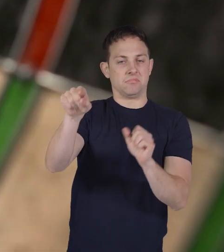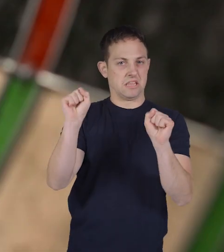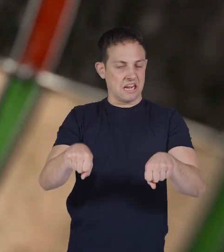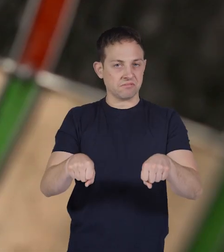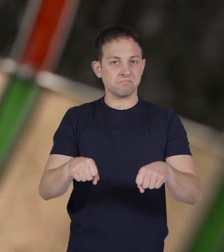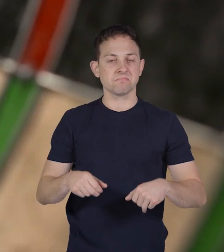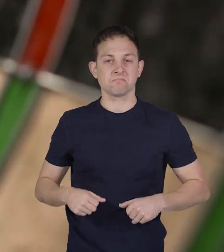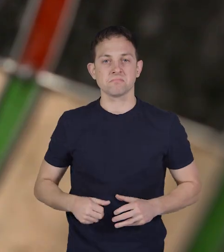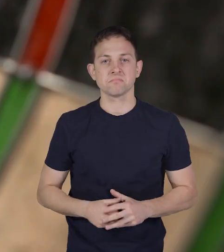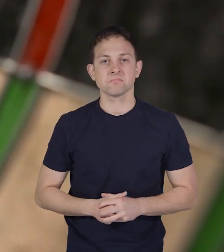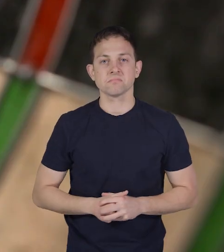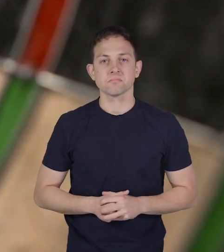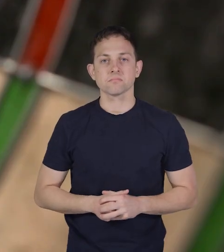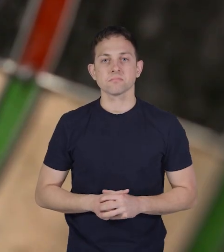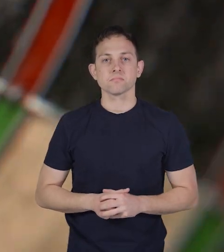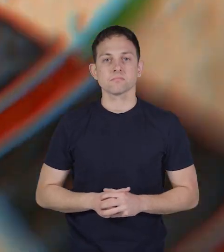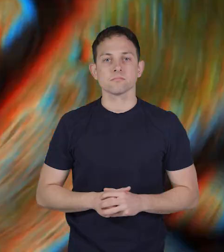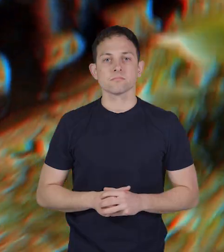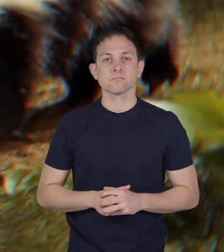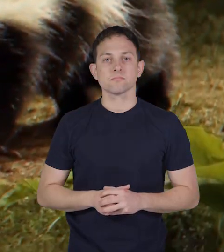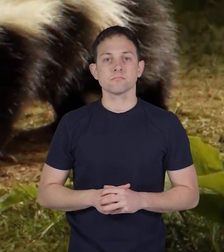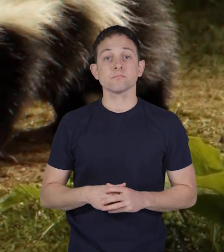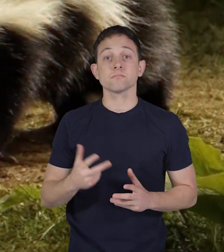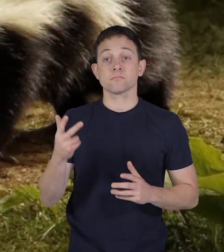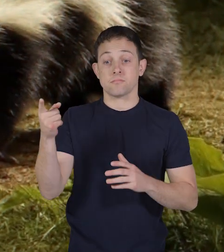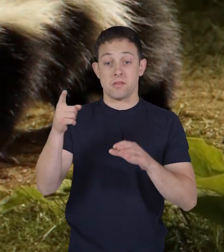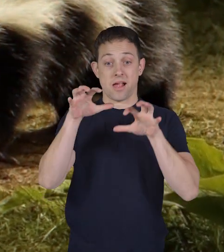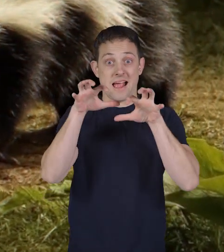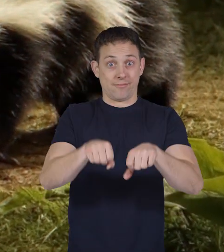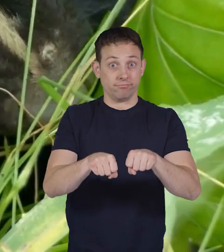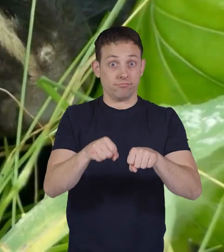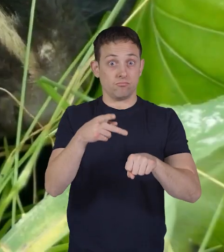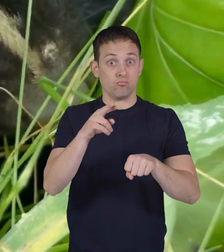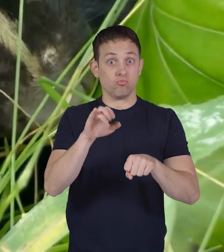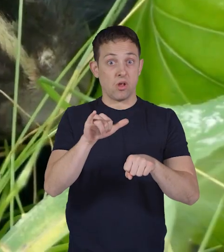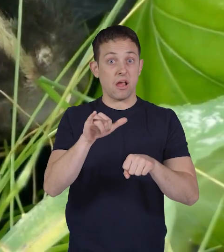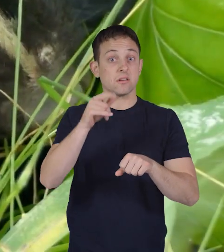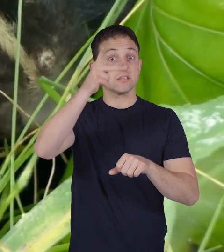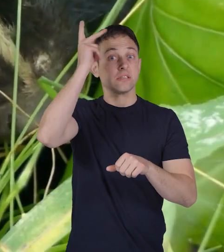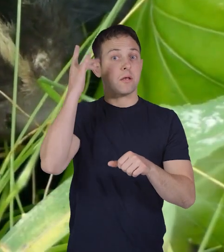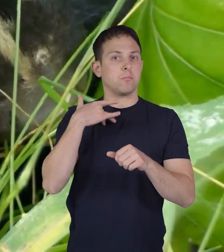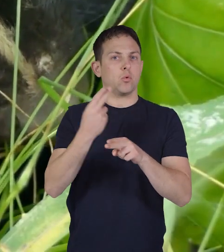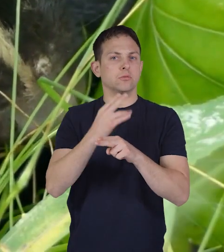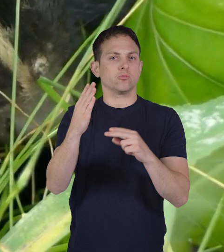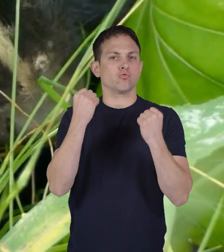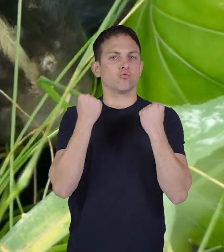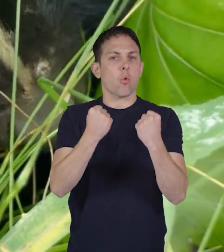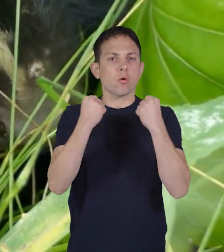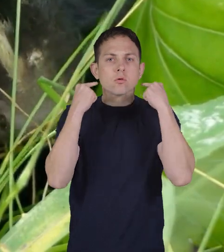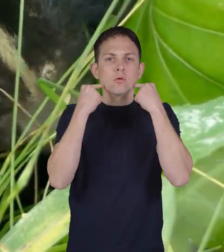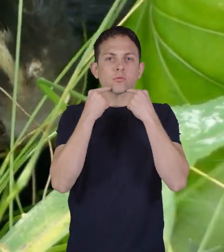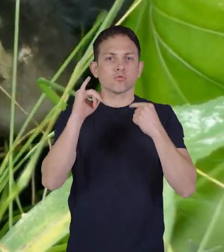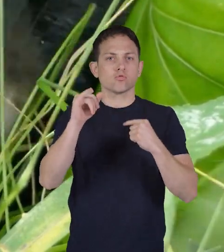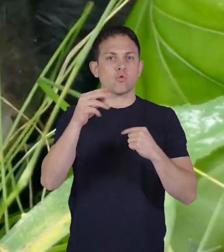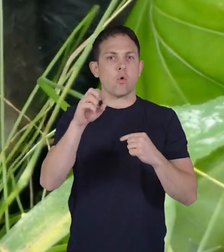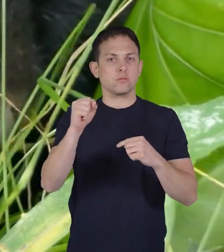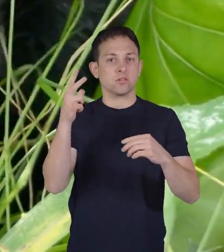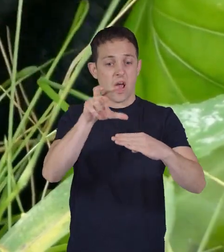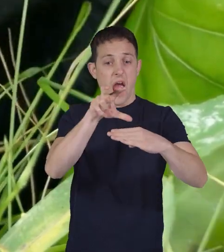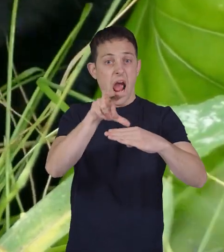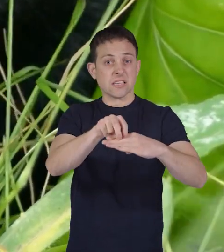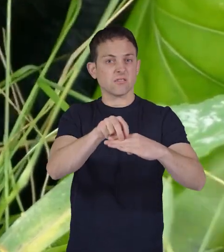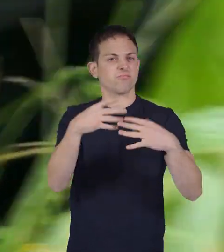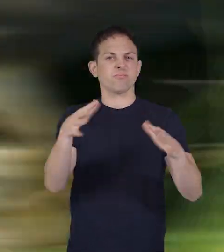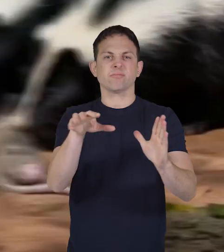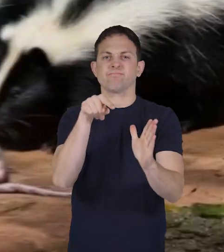accurately pinpoint their target once they have caught their prey skunks often use their strong jaws to deliver a